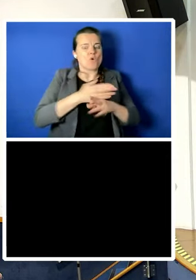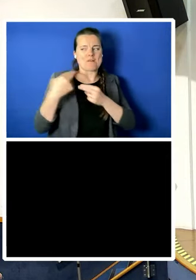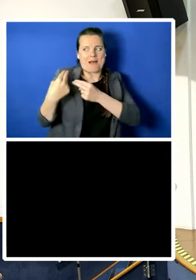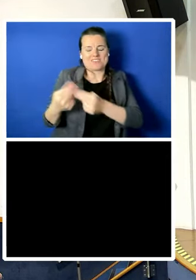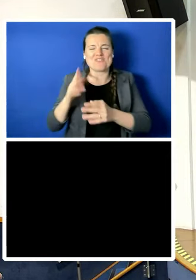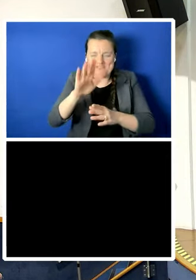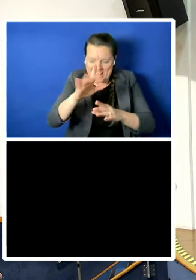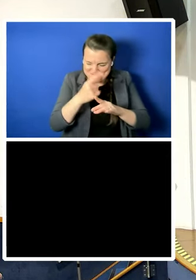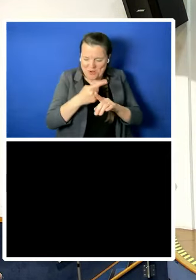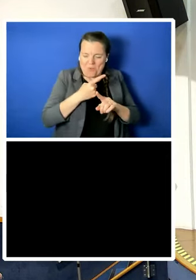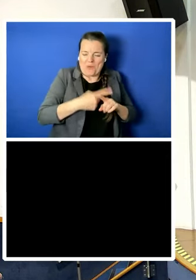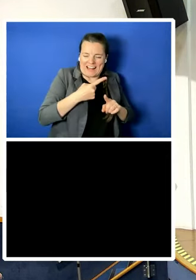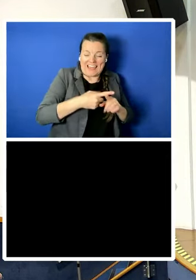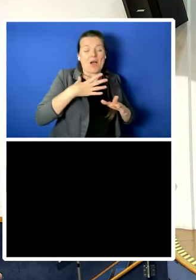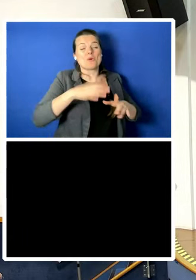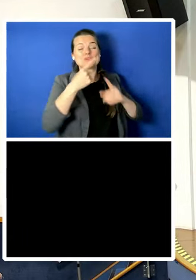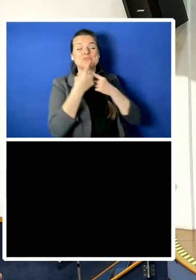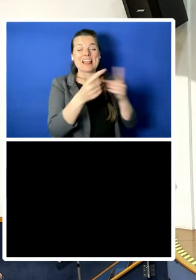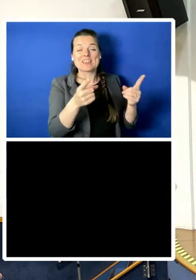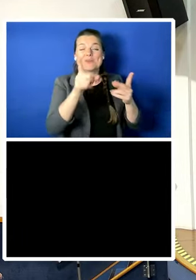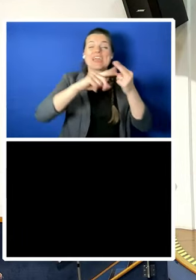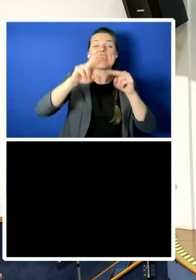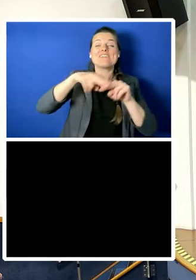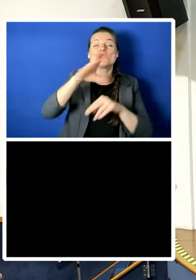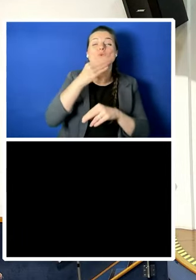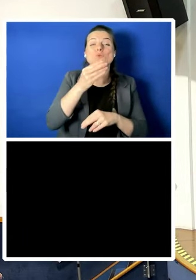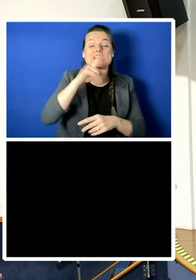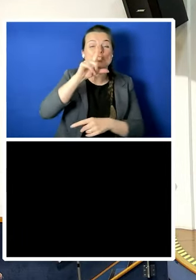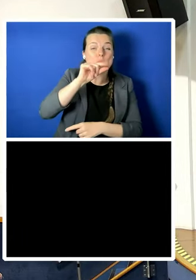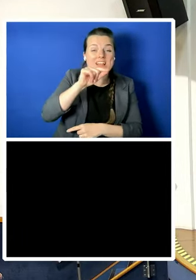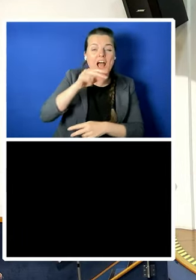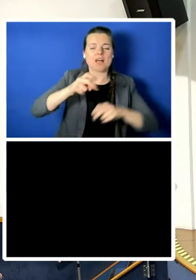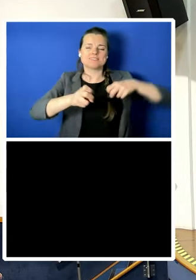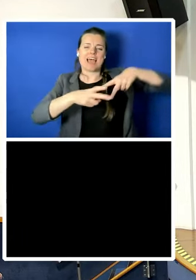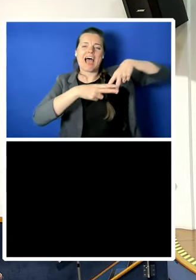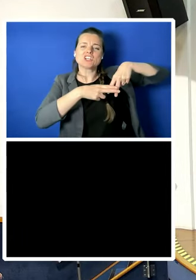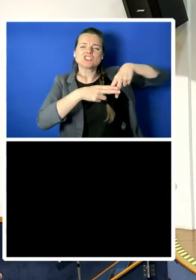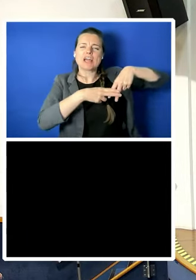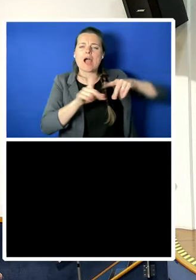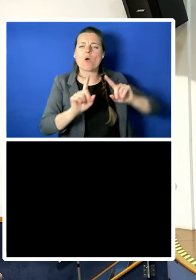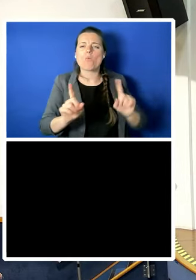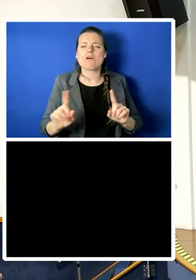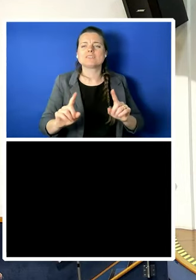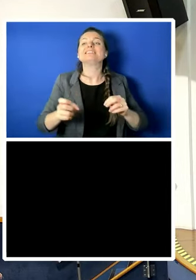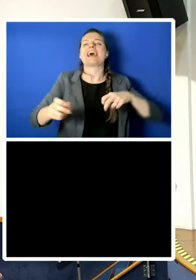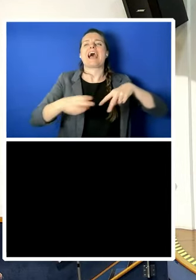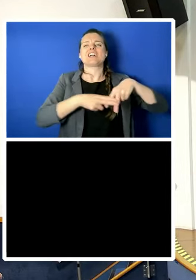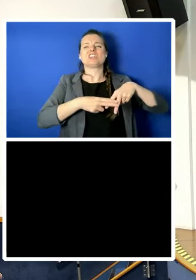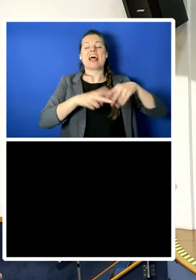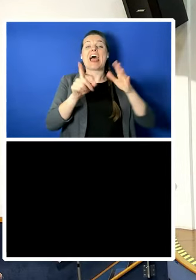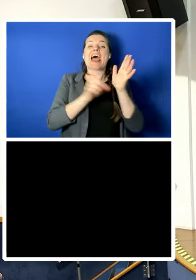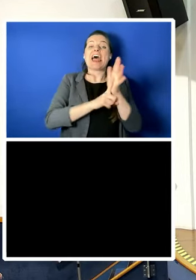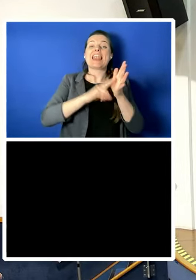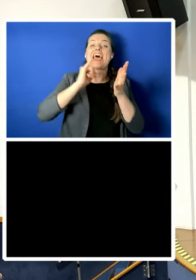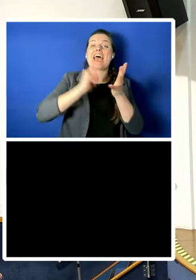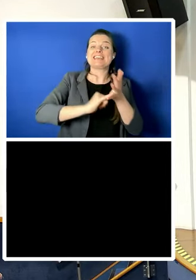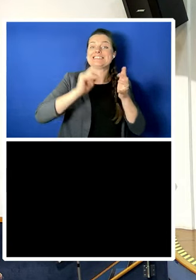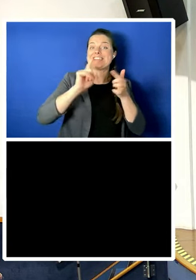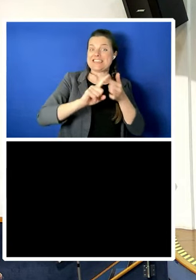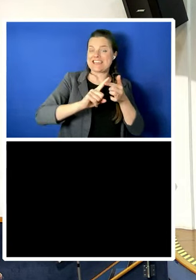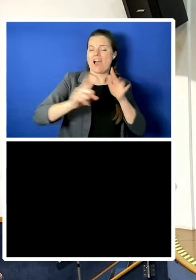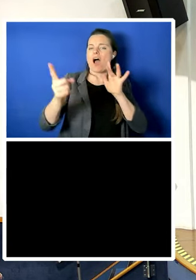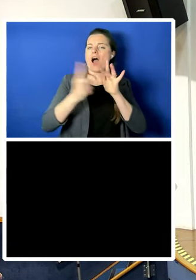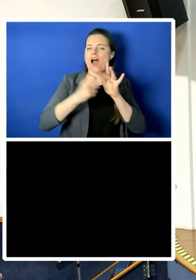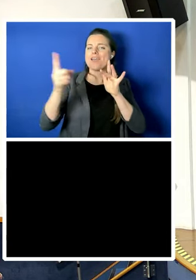that for Twitter users, the hashtag for today is hashtag LSEII. This event